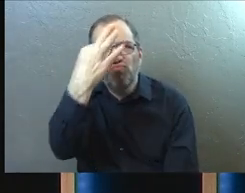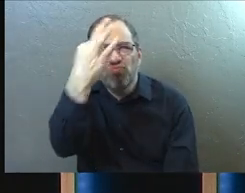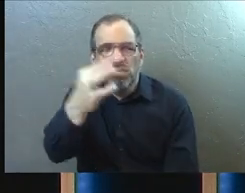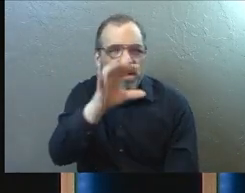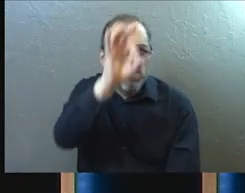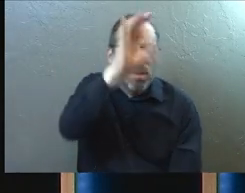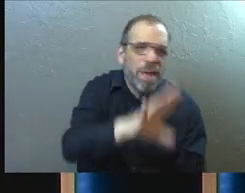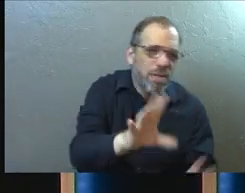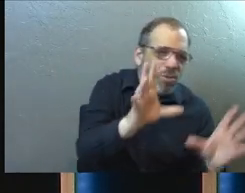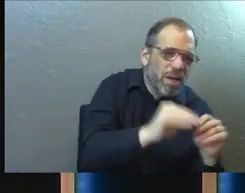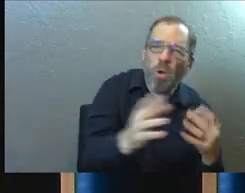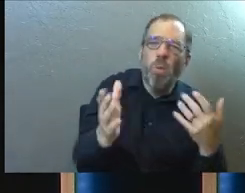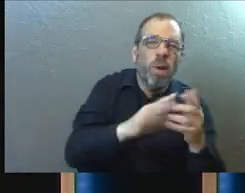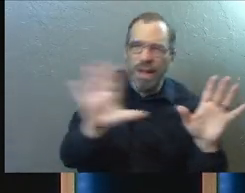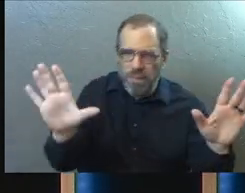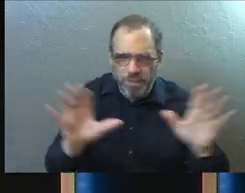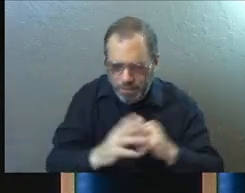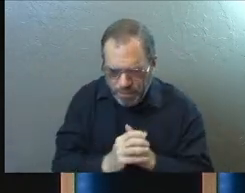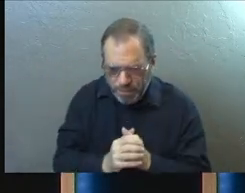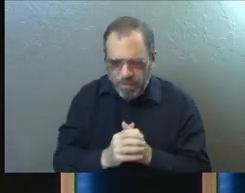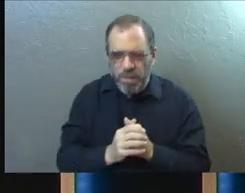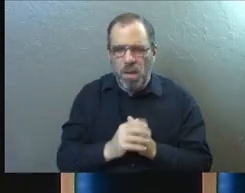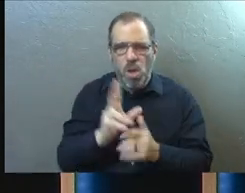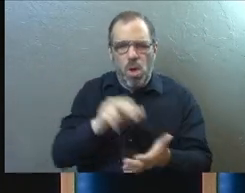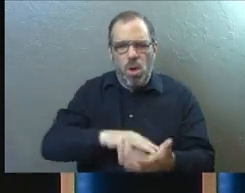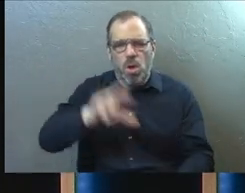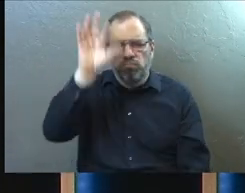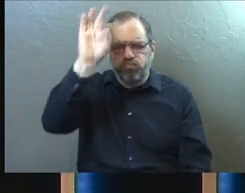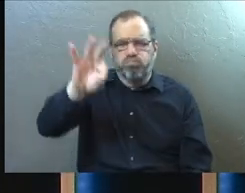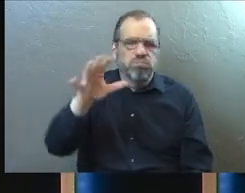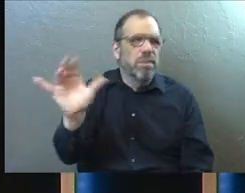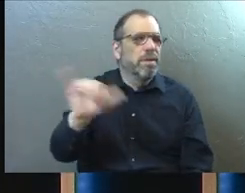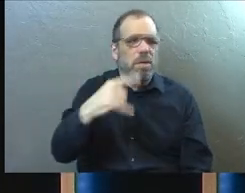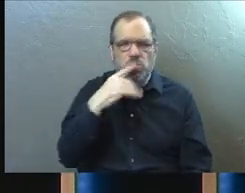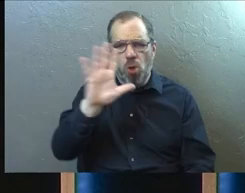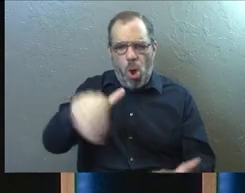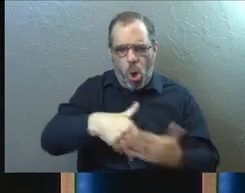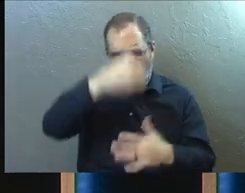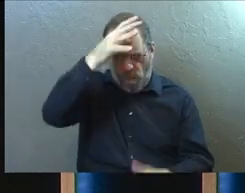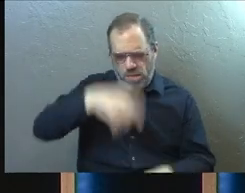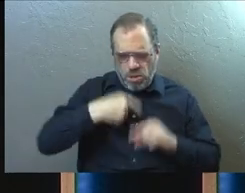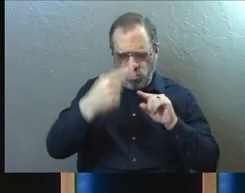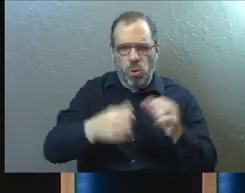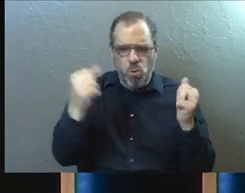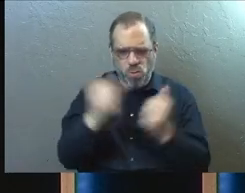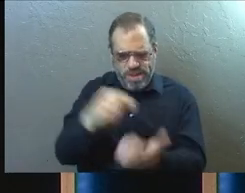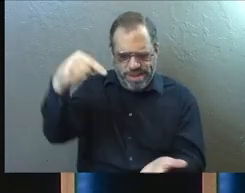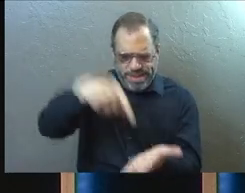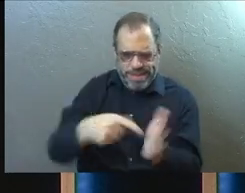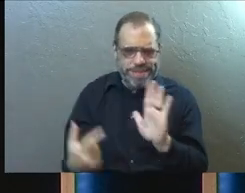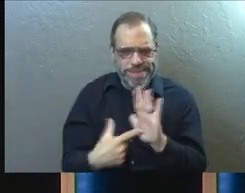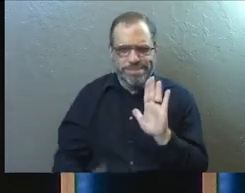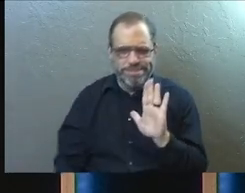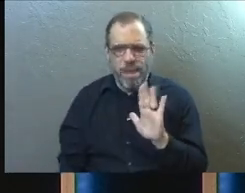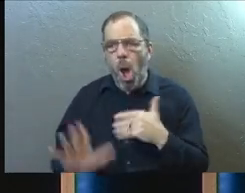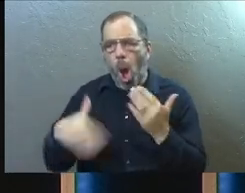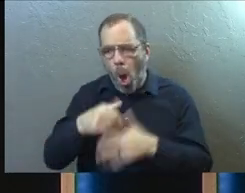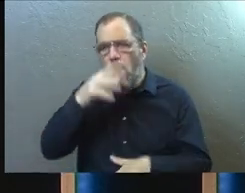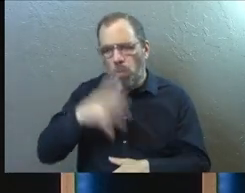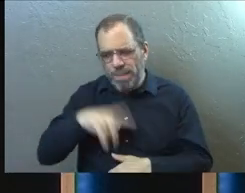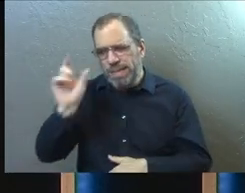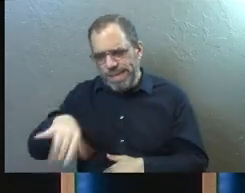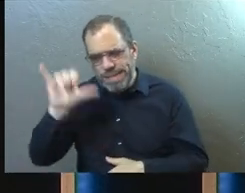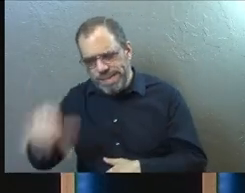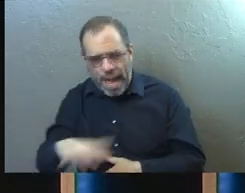or pastors conferences or whatever, and somebody gets up and says something like, all men struggle with this. All women